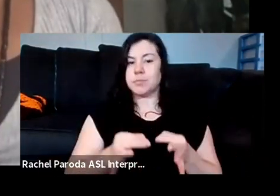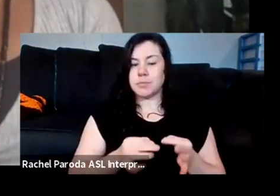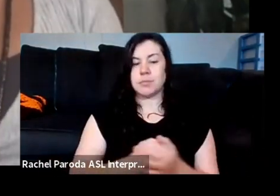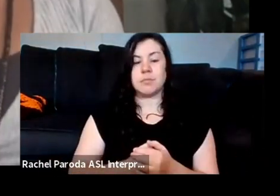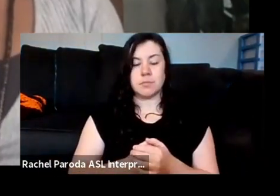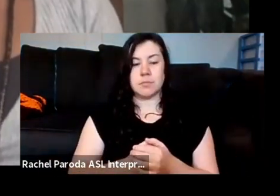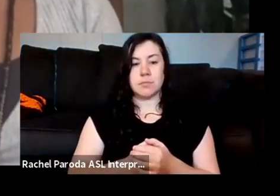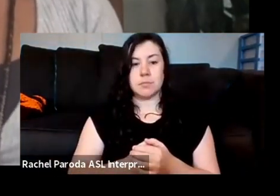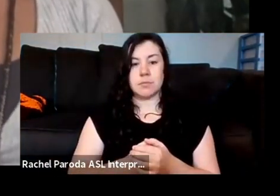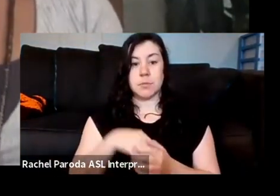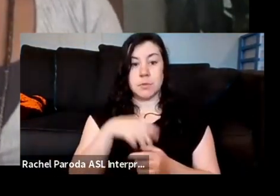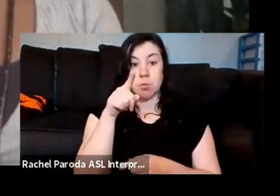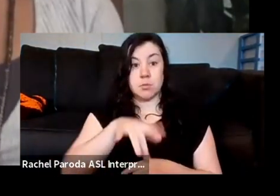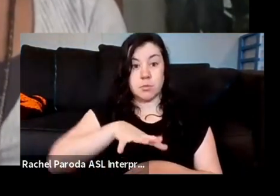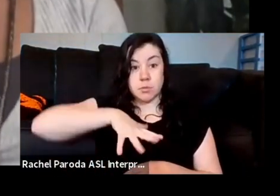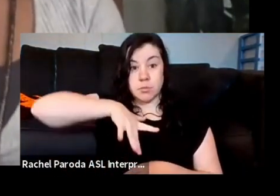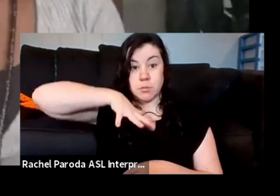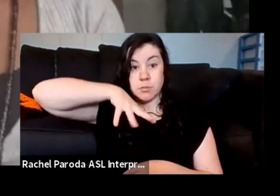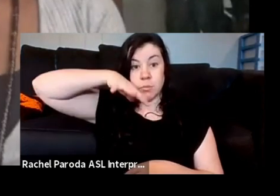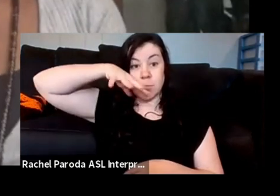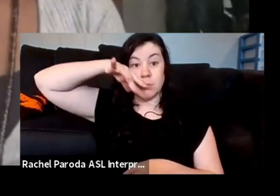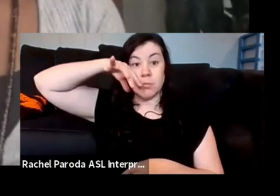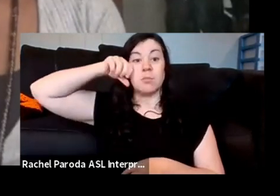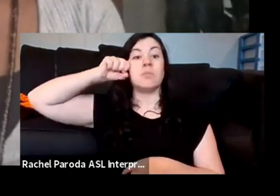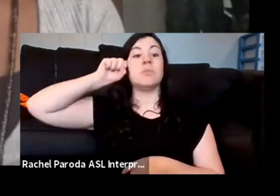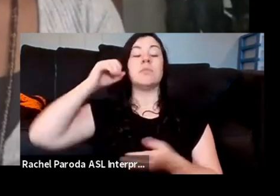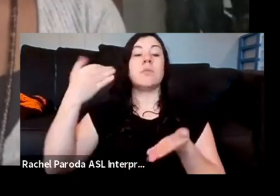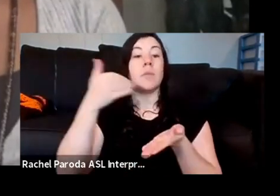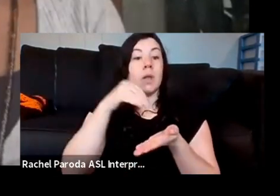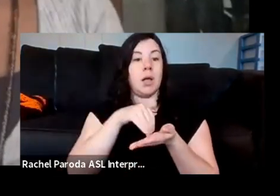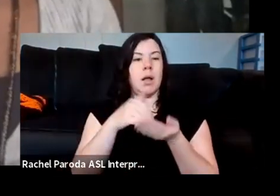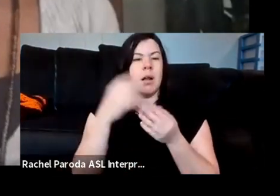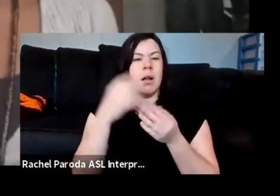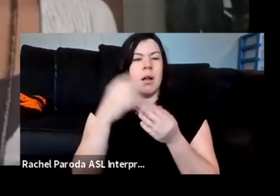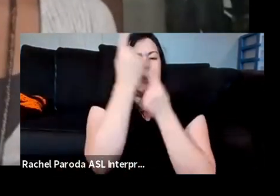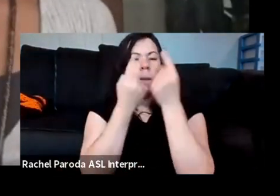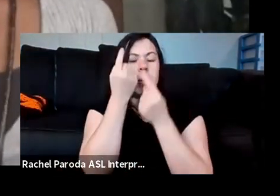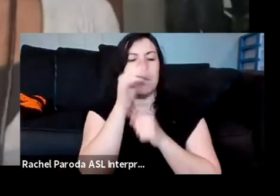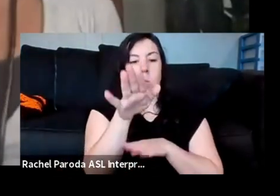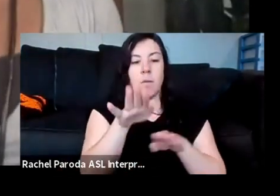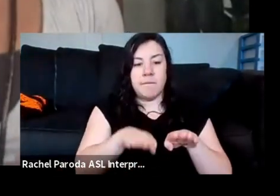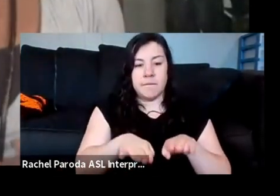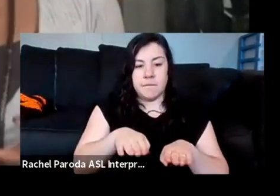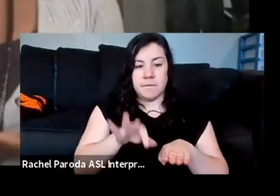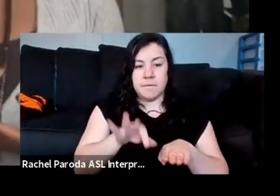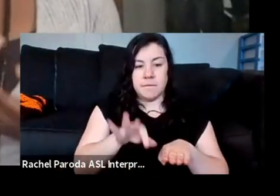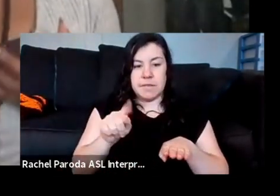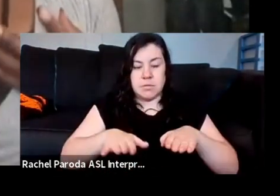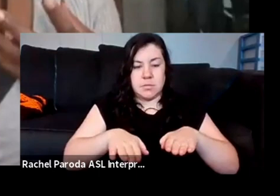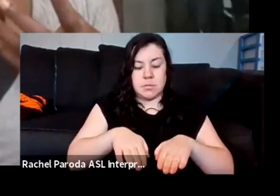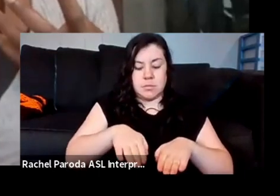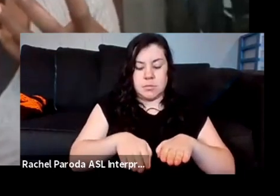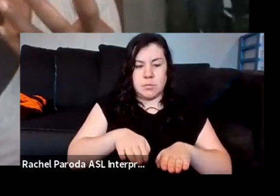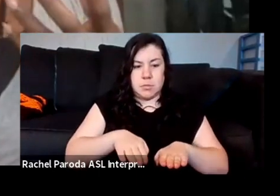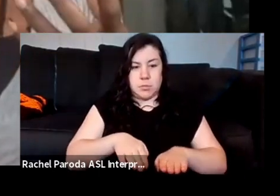inhale, I'd like you to imagine the inhale emerging from the ground, from the soles of your feet, traveling through your